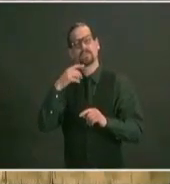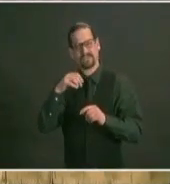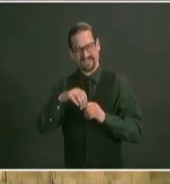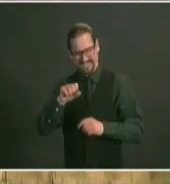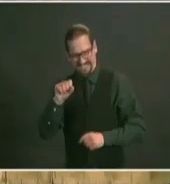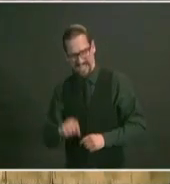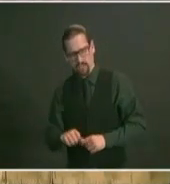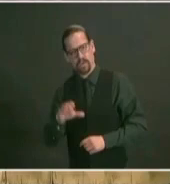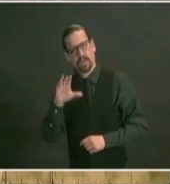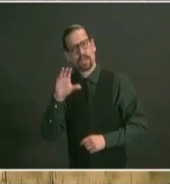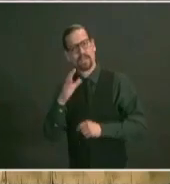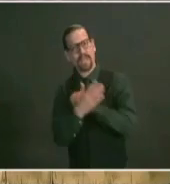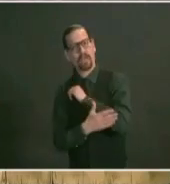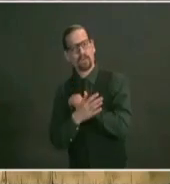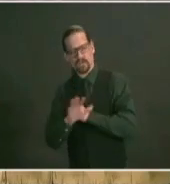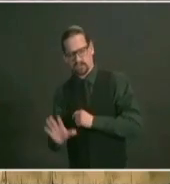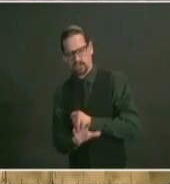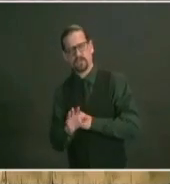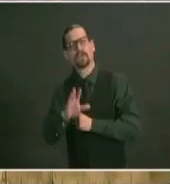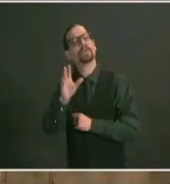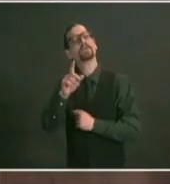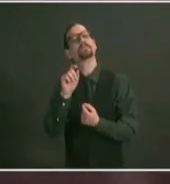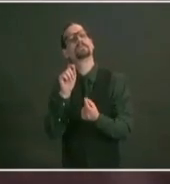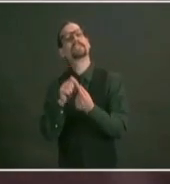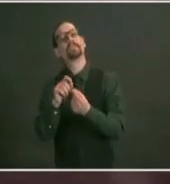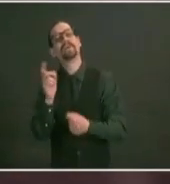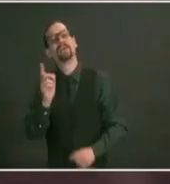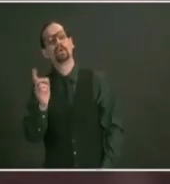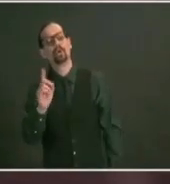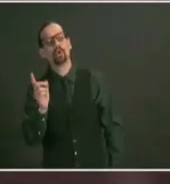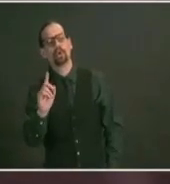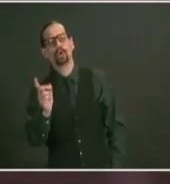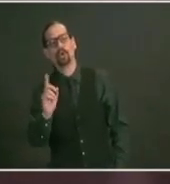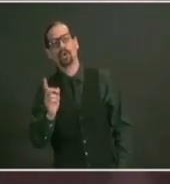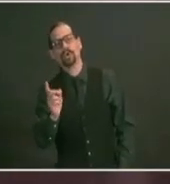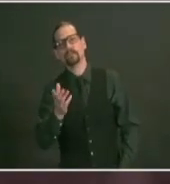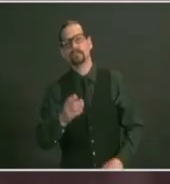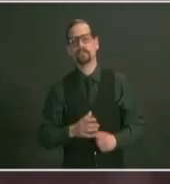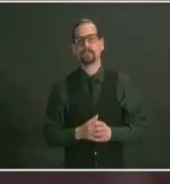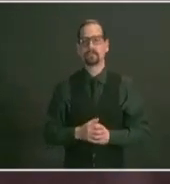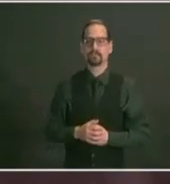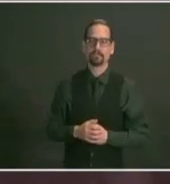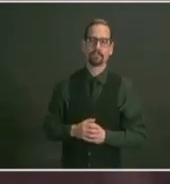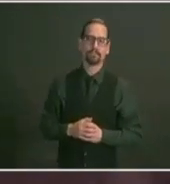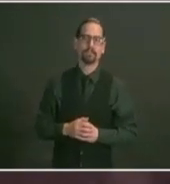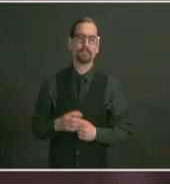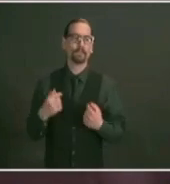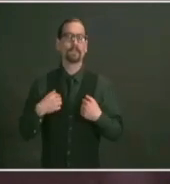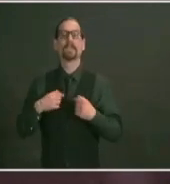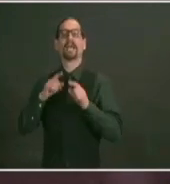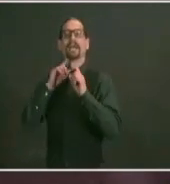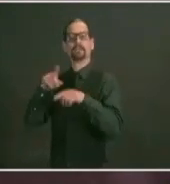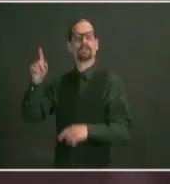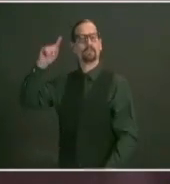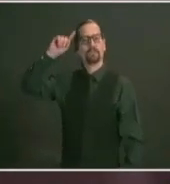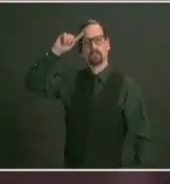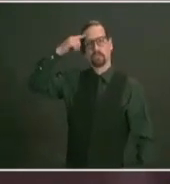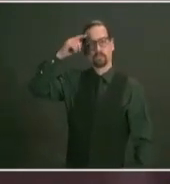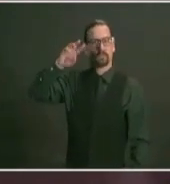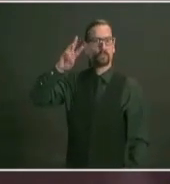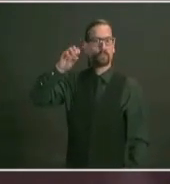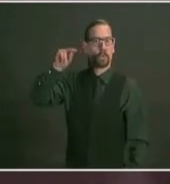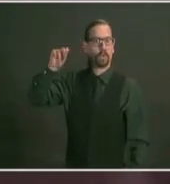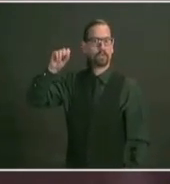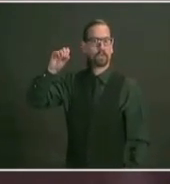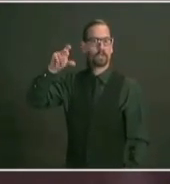to to cranston so where is that going to be as well sure so for the wound socket site the site itself will be